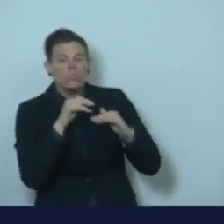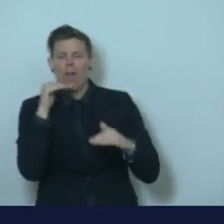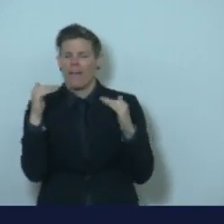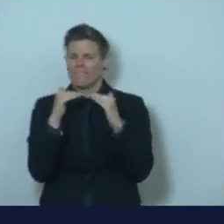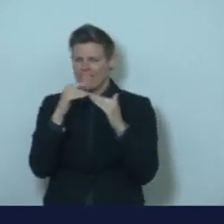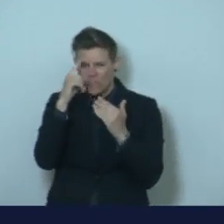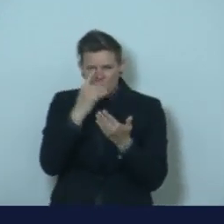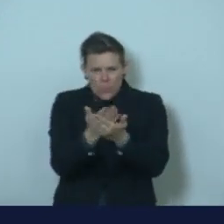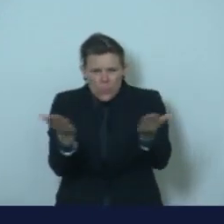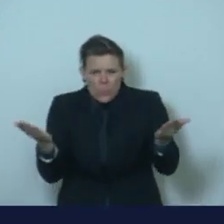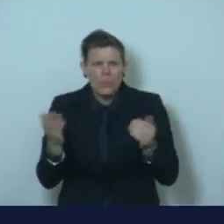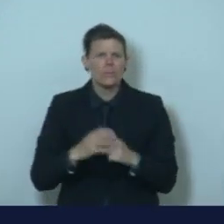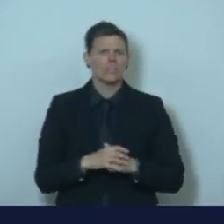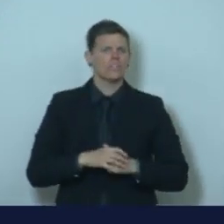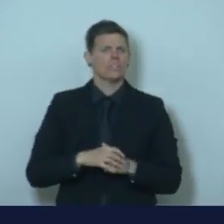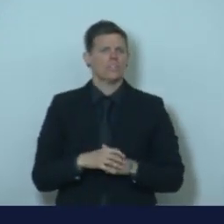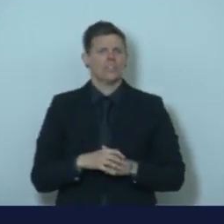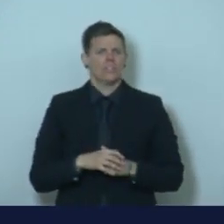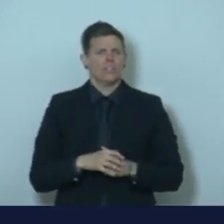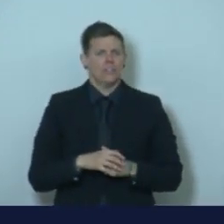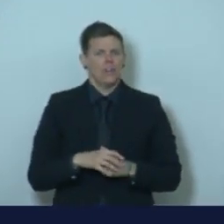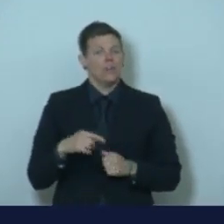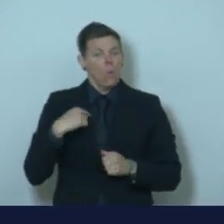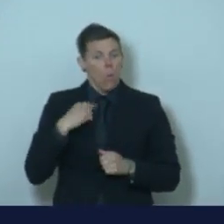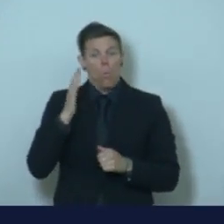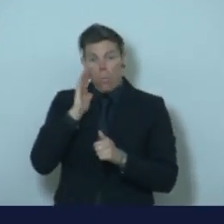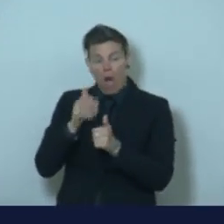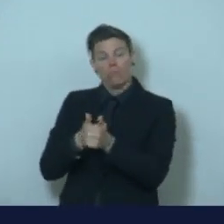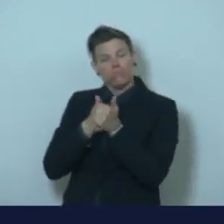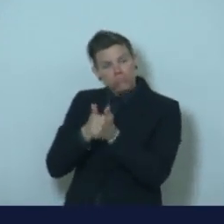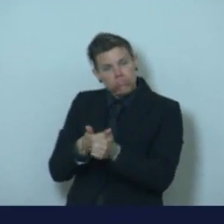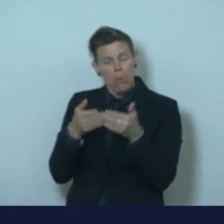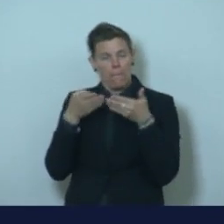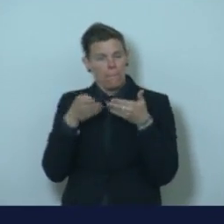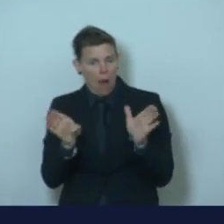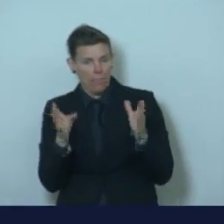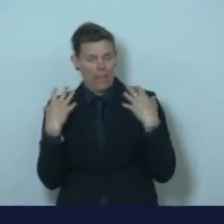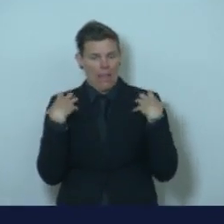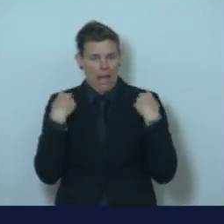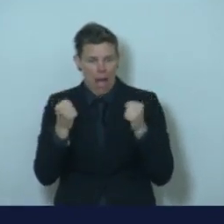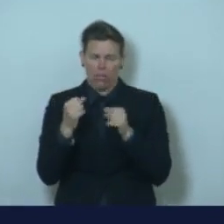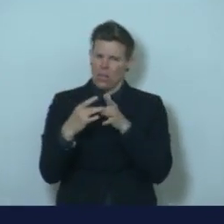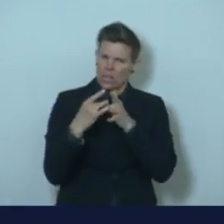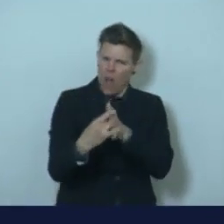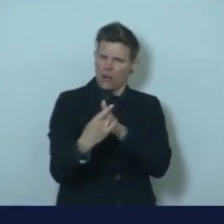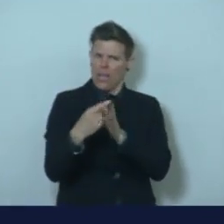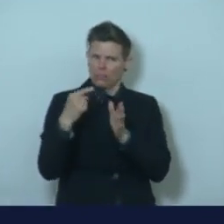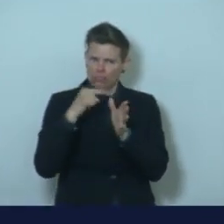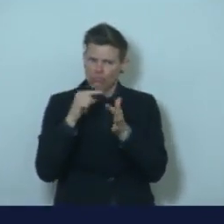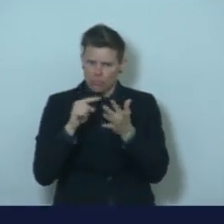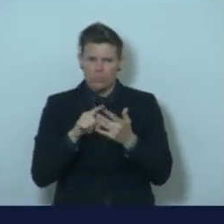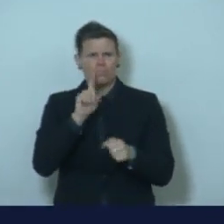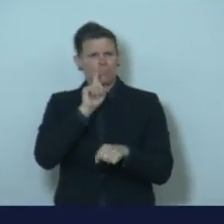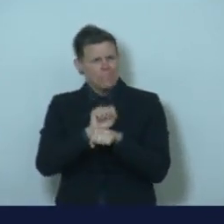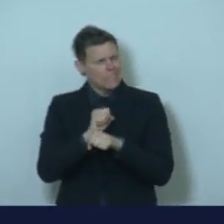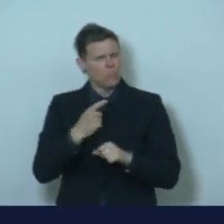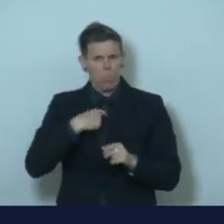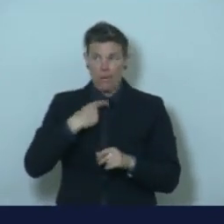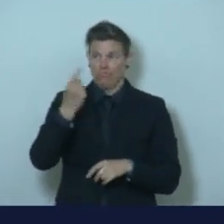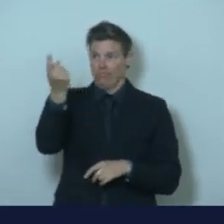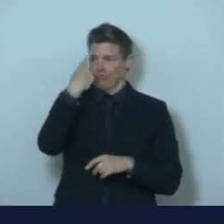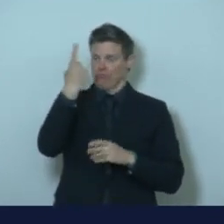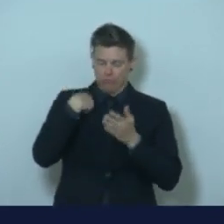because I said I would follow the public health guidance, then in fact, we are mandating as of the